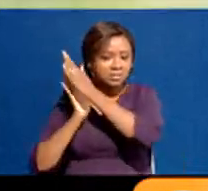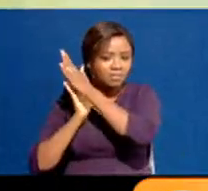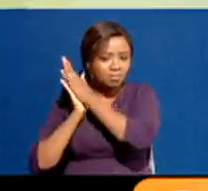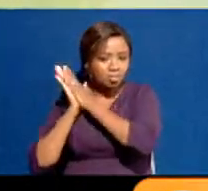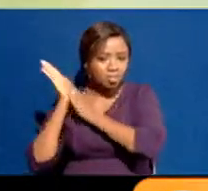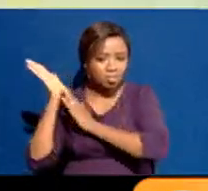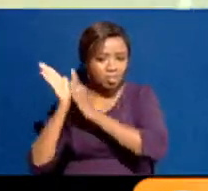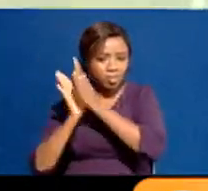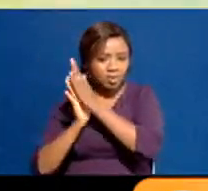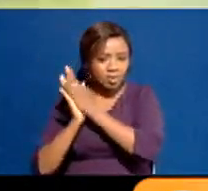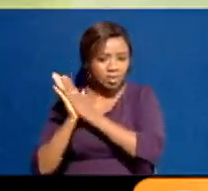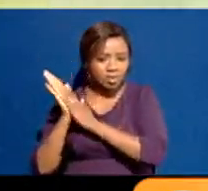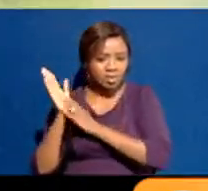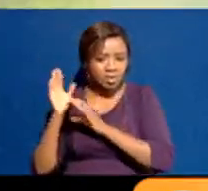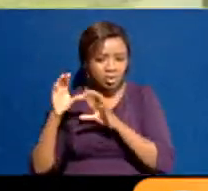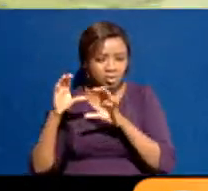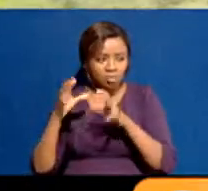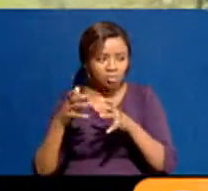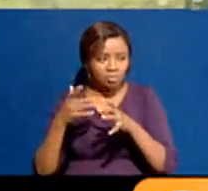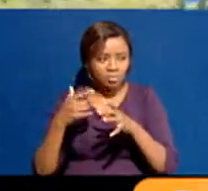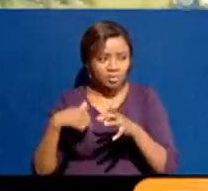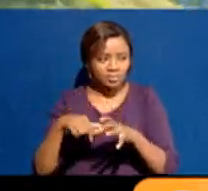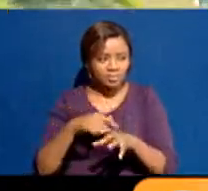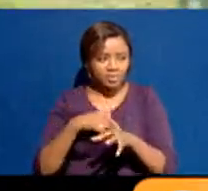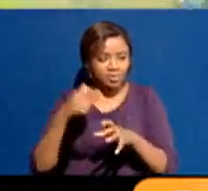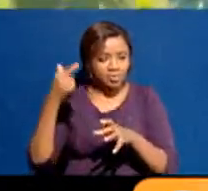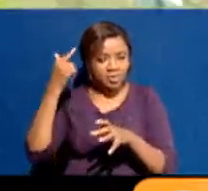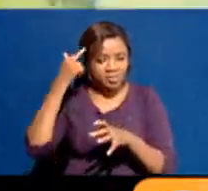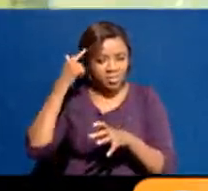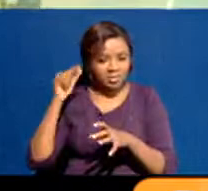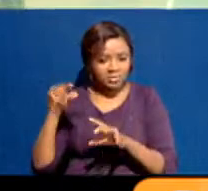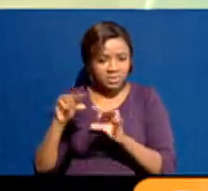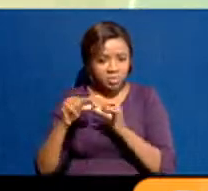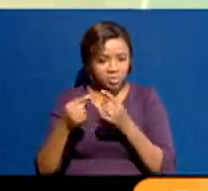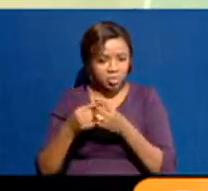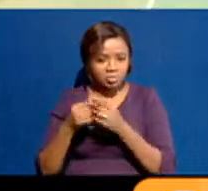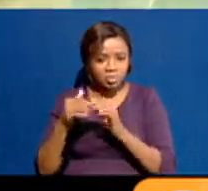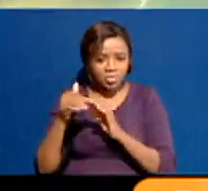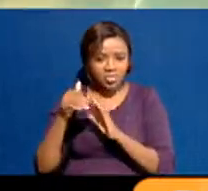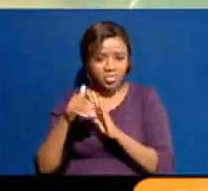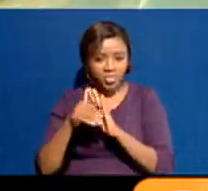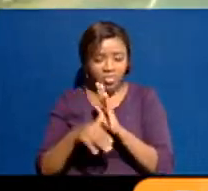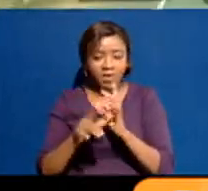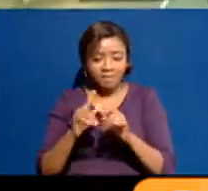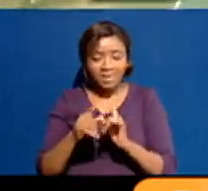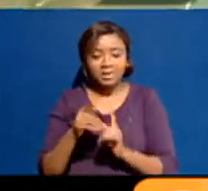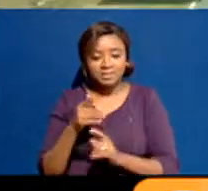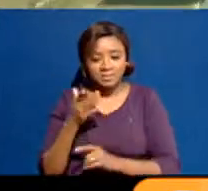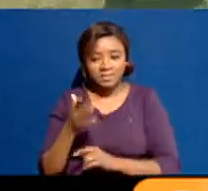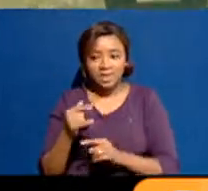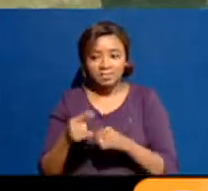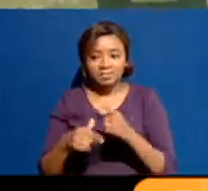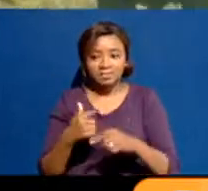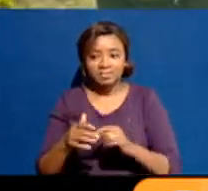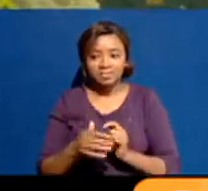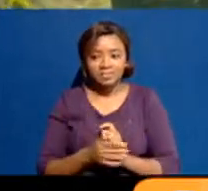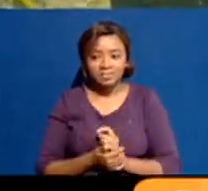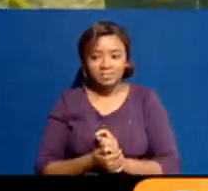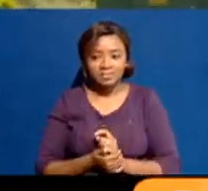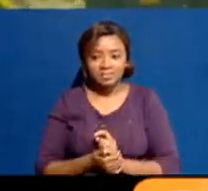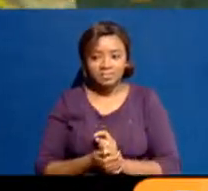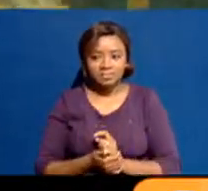we thought died but, of course, it could be very much around here. I had a friend who,